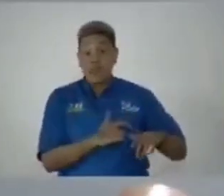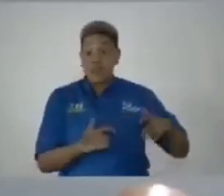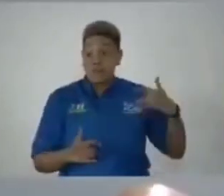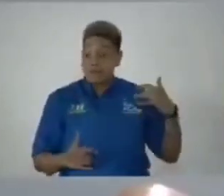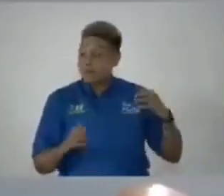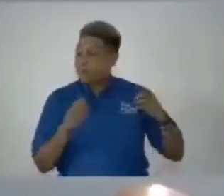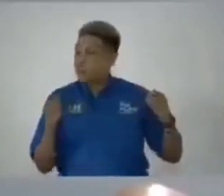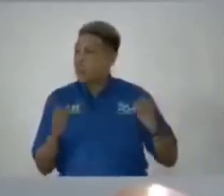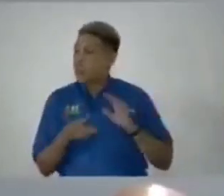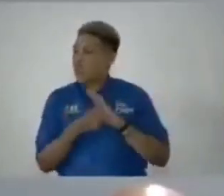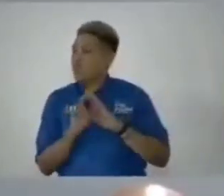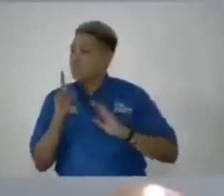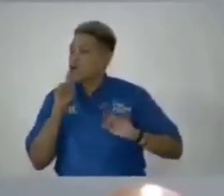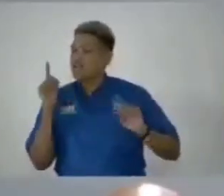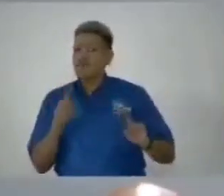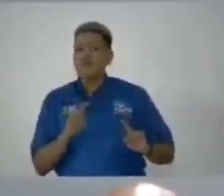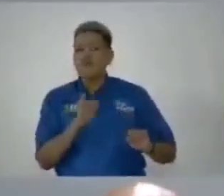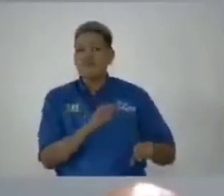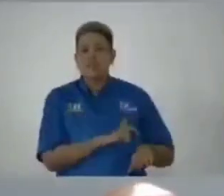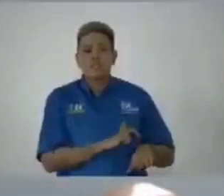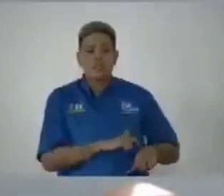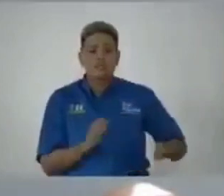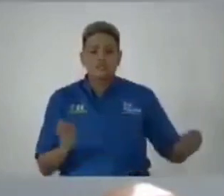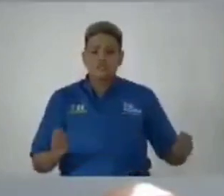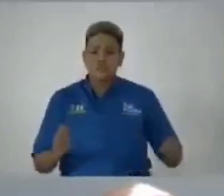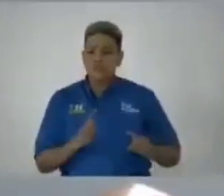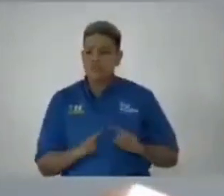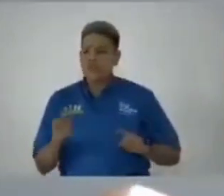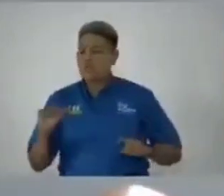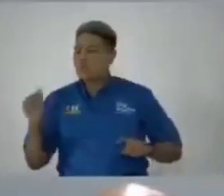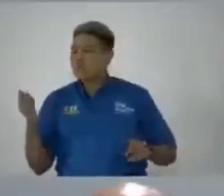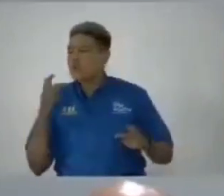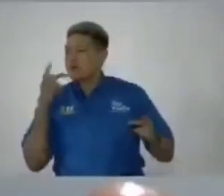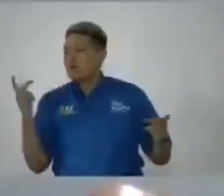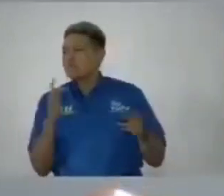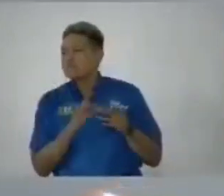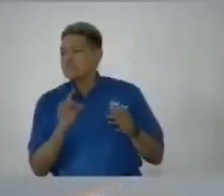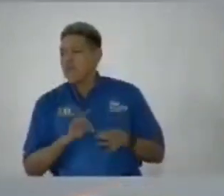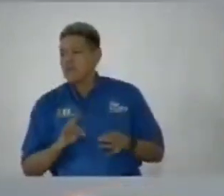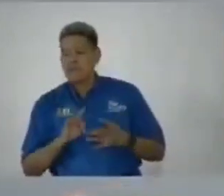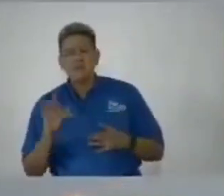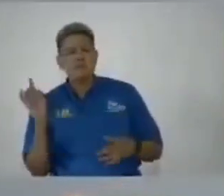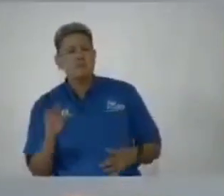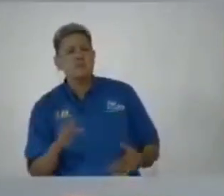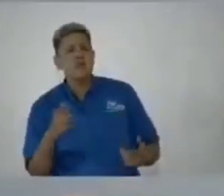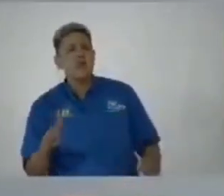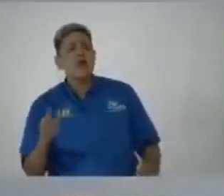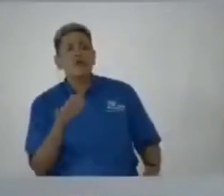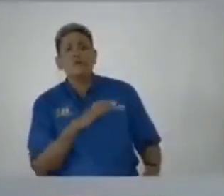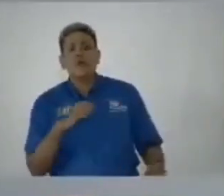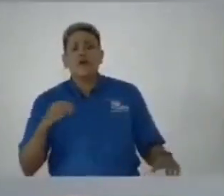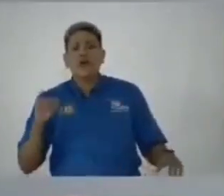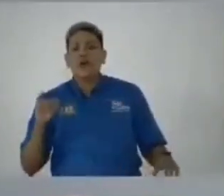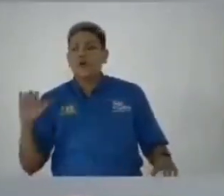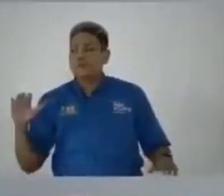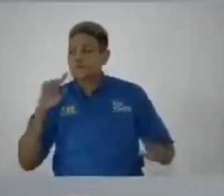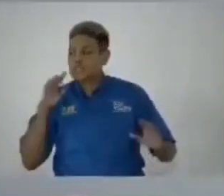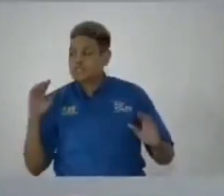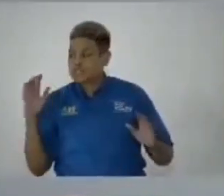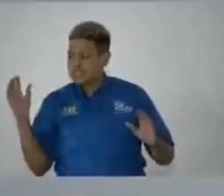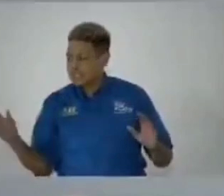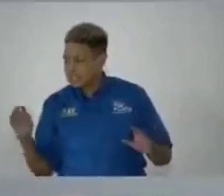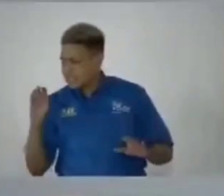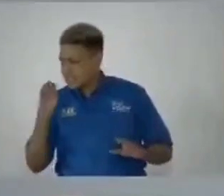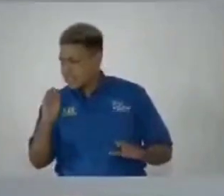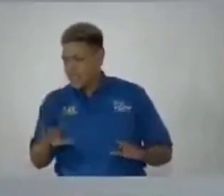was no review of the report then but another public statement is made and the commission tables is an addendum